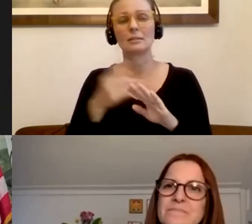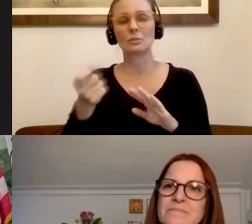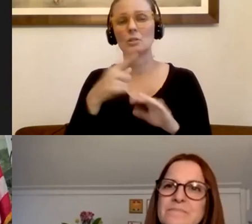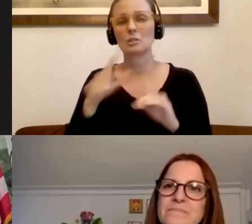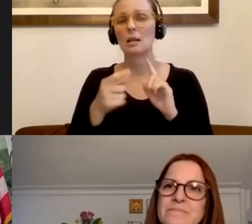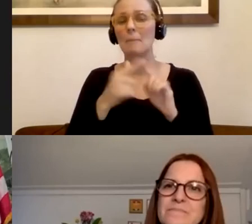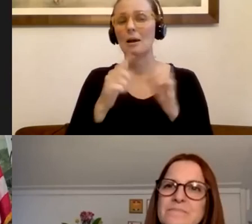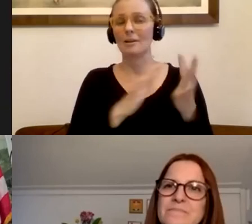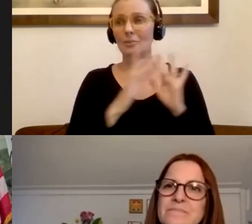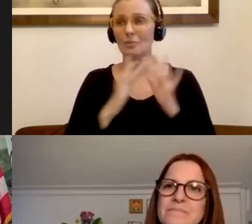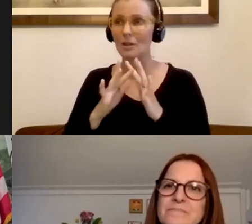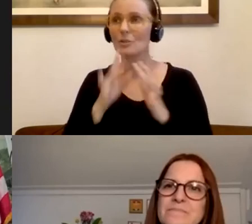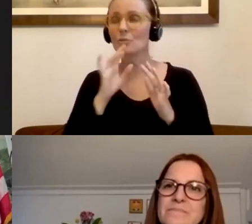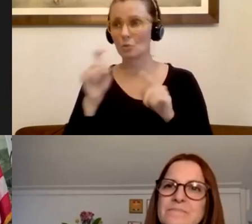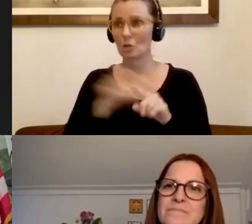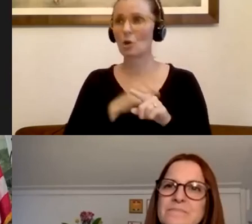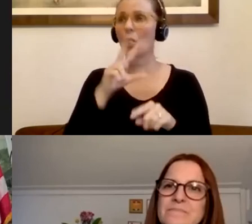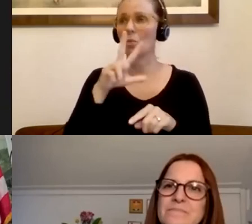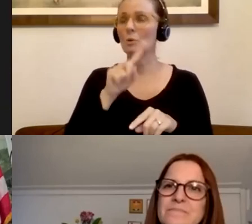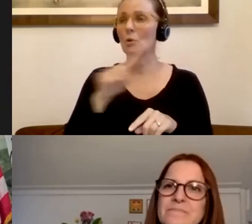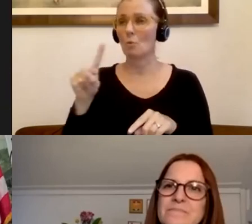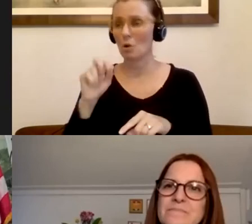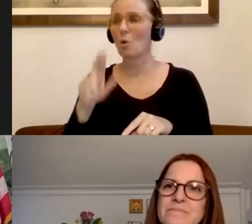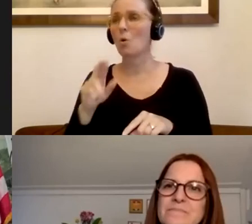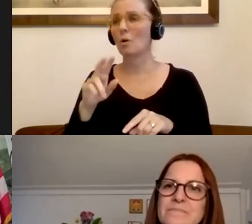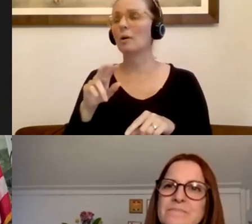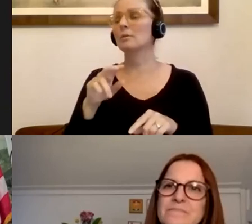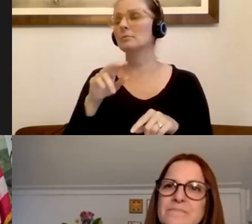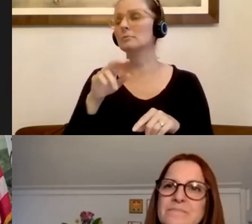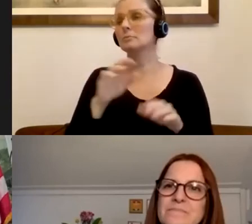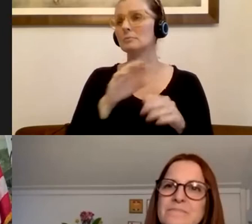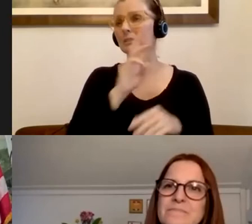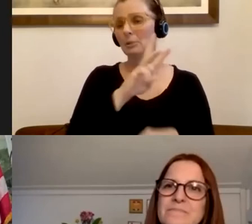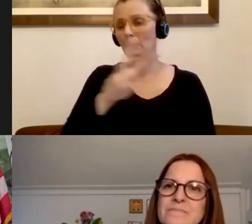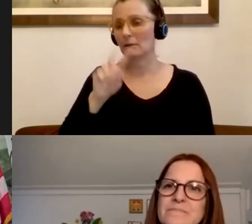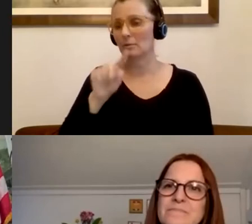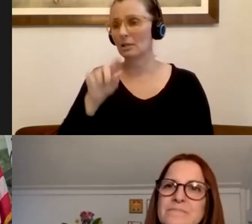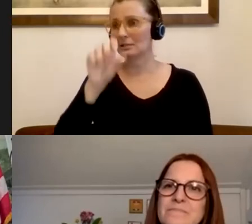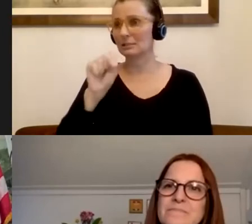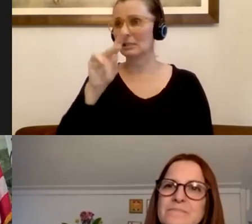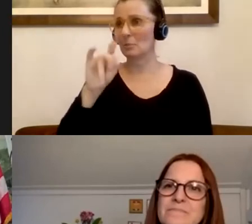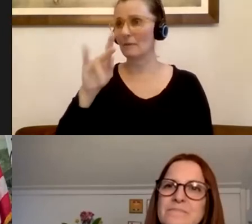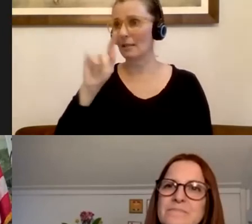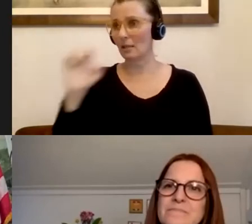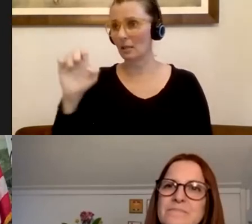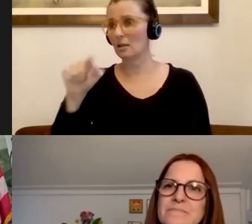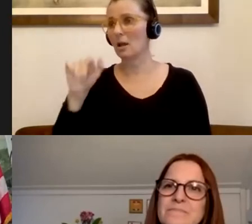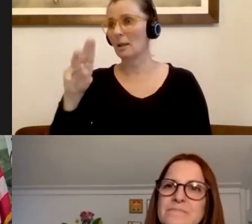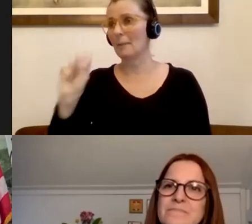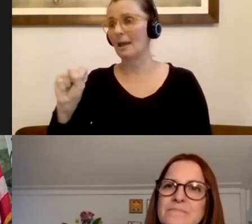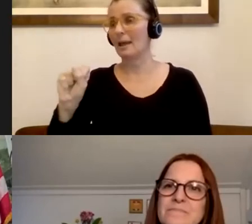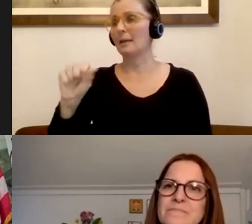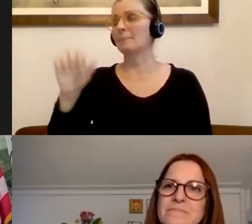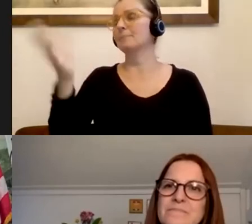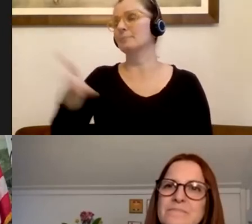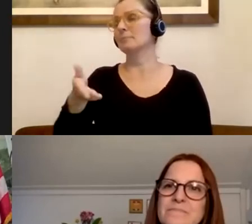folks, you can call 311 or visit the city's websites, uh, www.somervooma.gov slash coronavirus. There is information